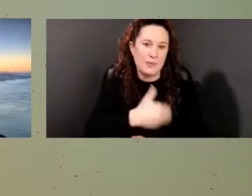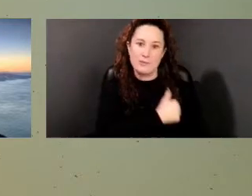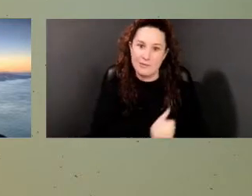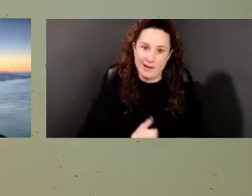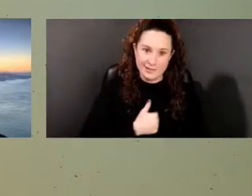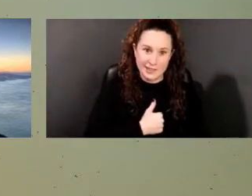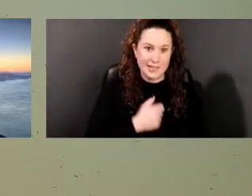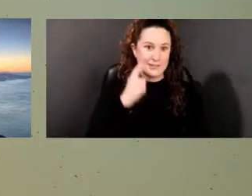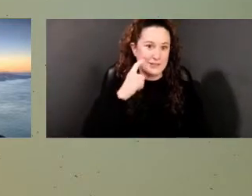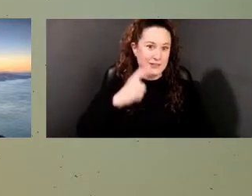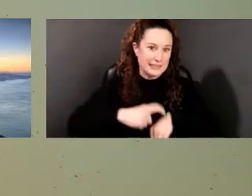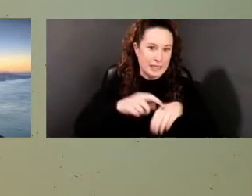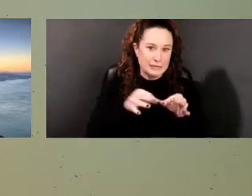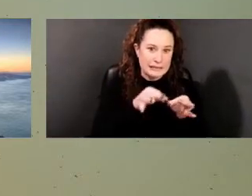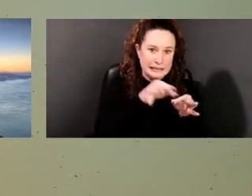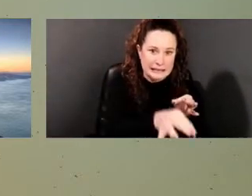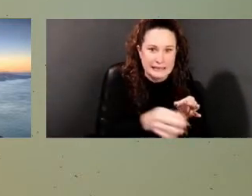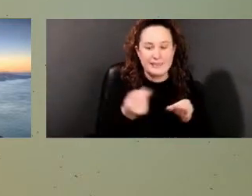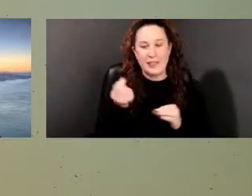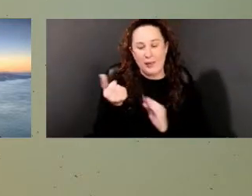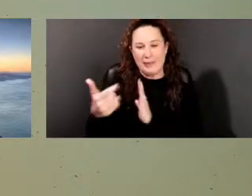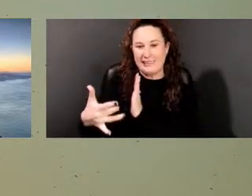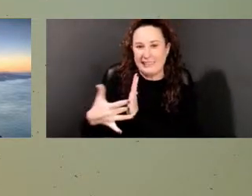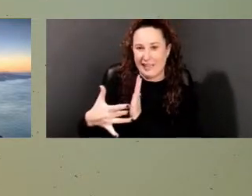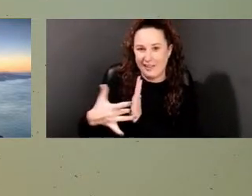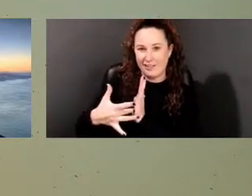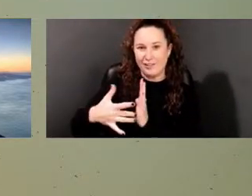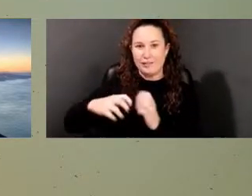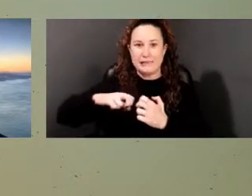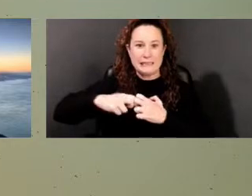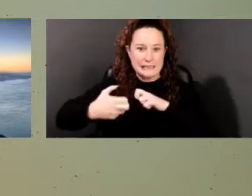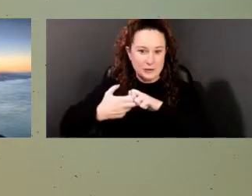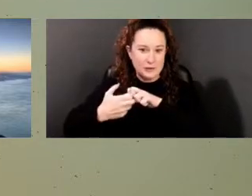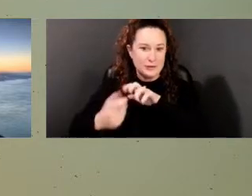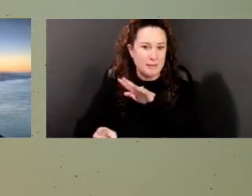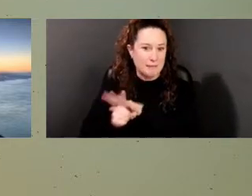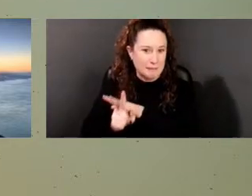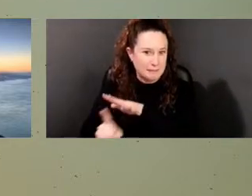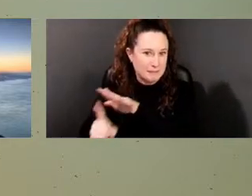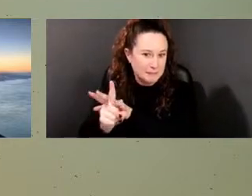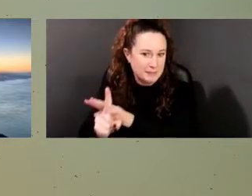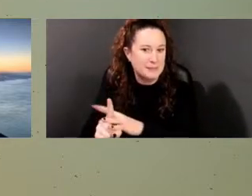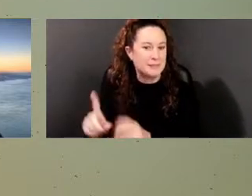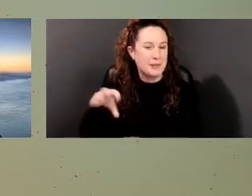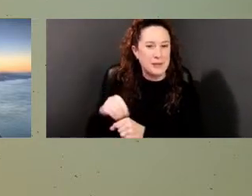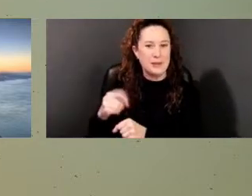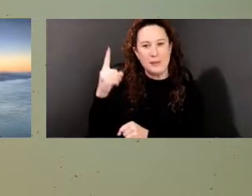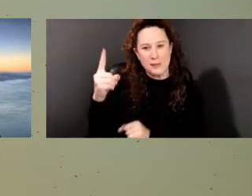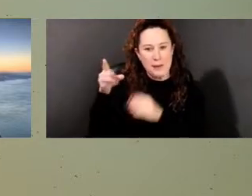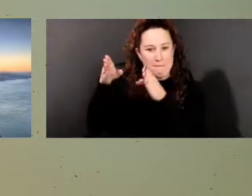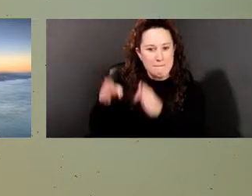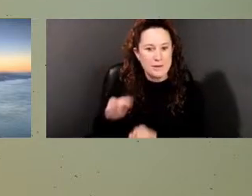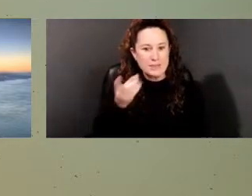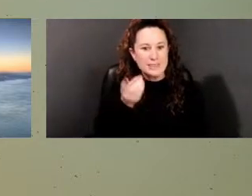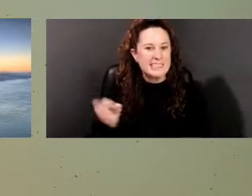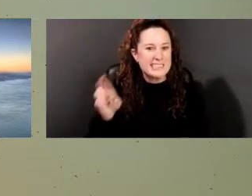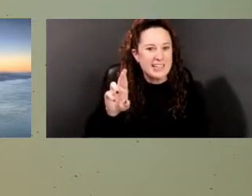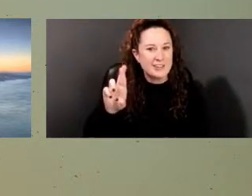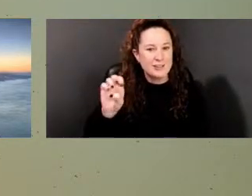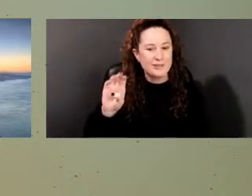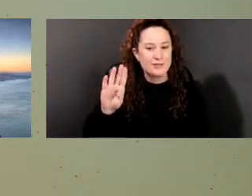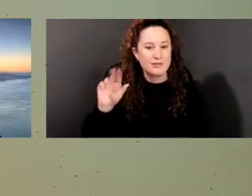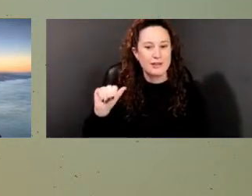We're having some technical difficulties bringing Dr. Reba Hollings. Oh, you had to tell all of that.